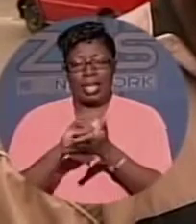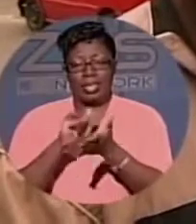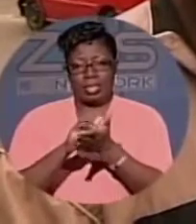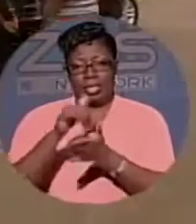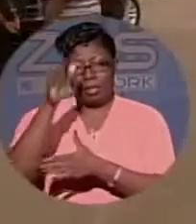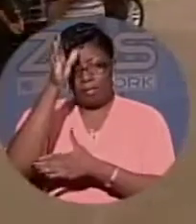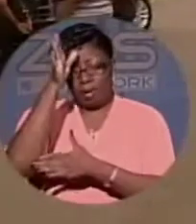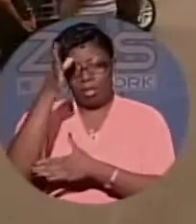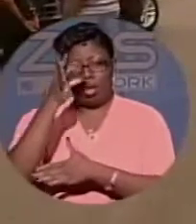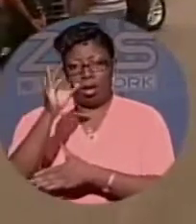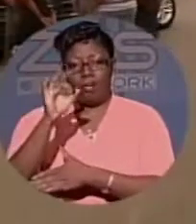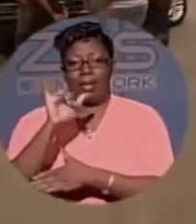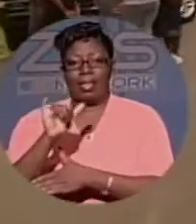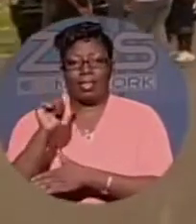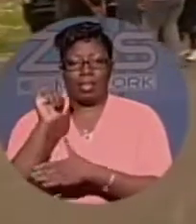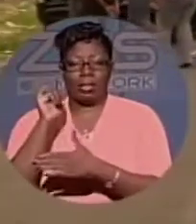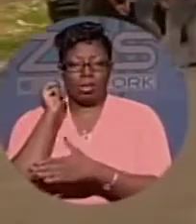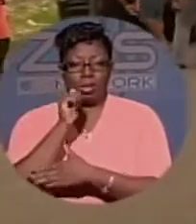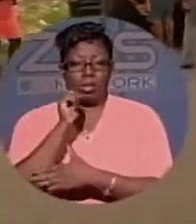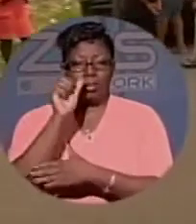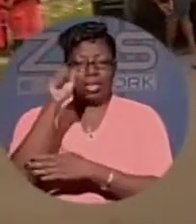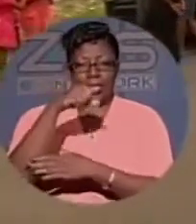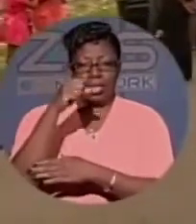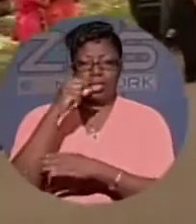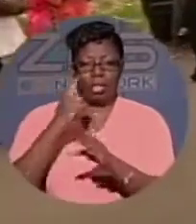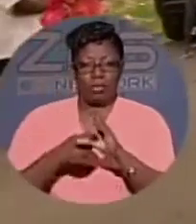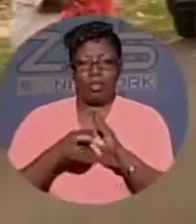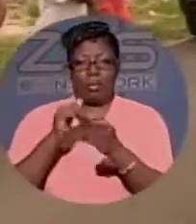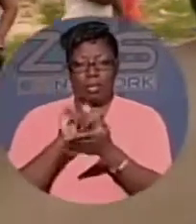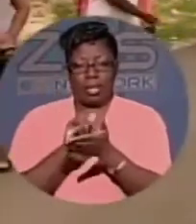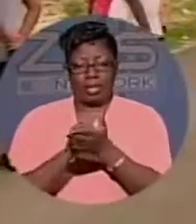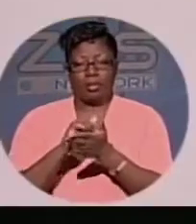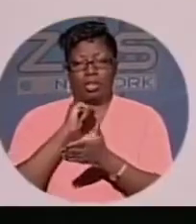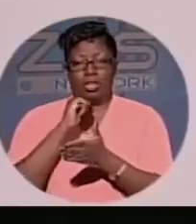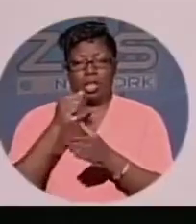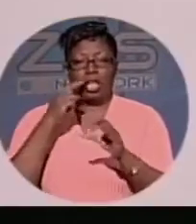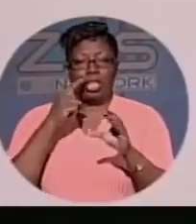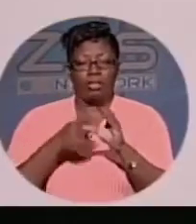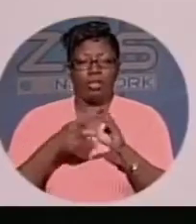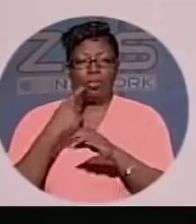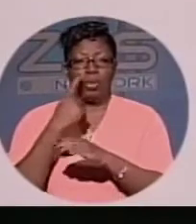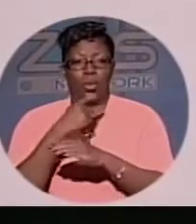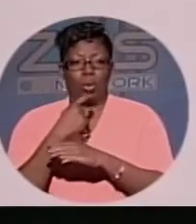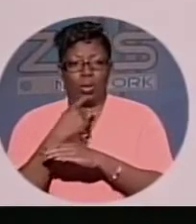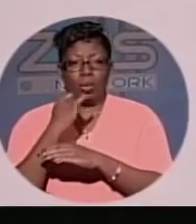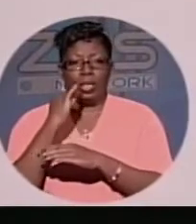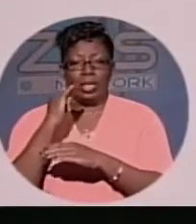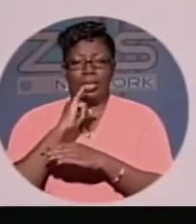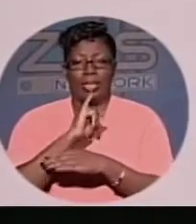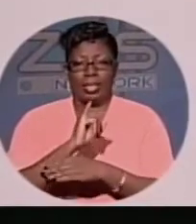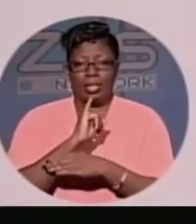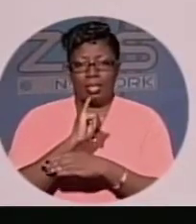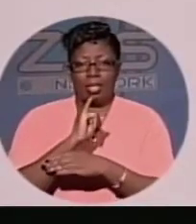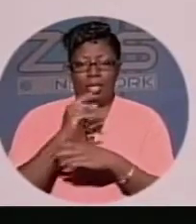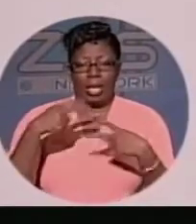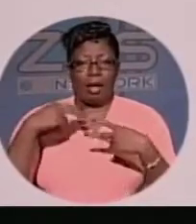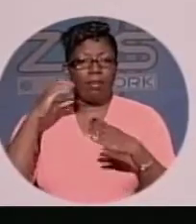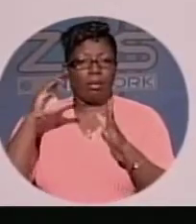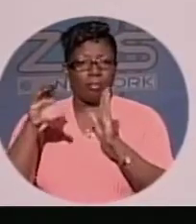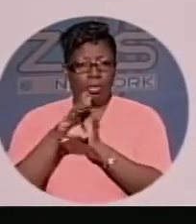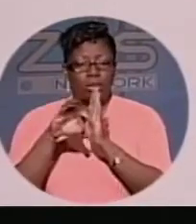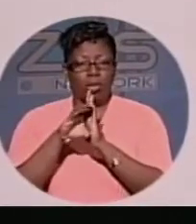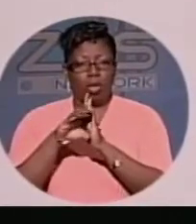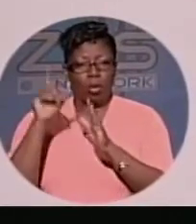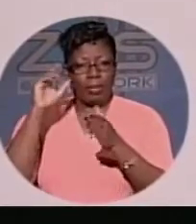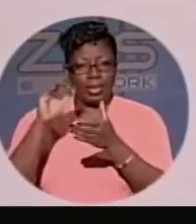information we have. Now, while police have yet to officially identify the victim, ZNS News was able to obtain a photo of the teenager, whom we